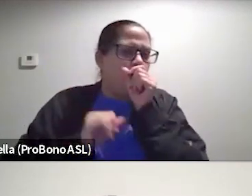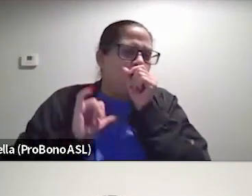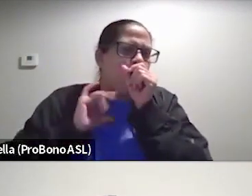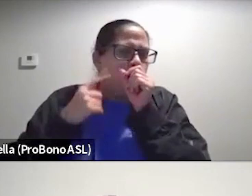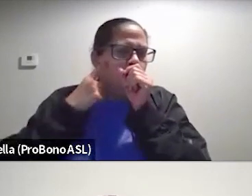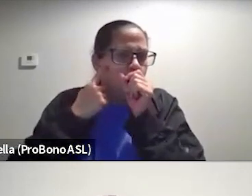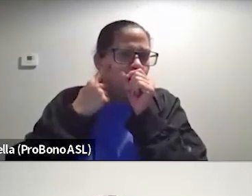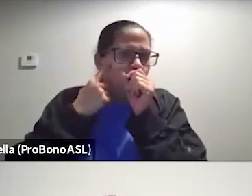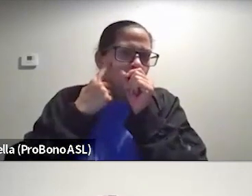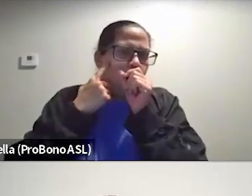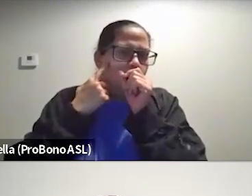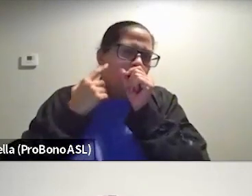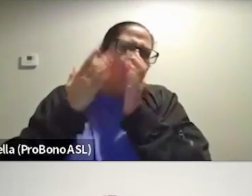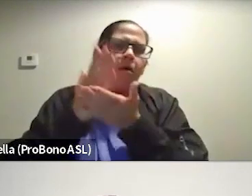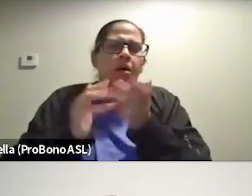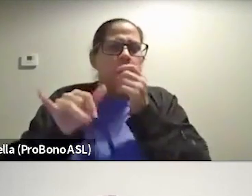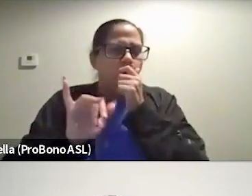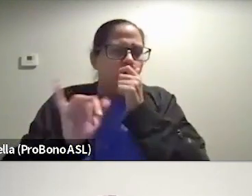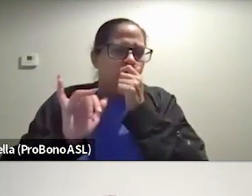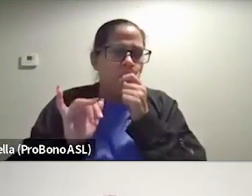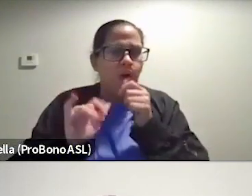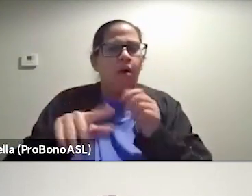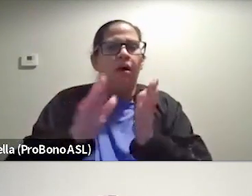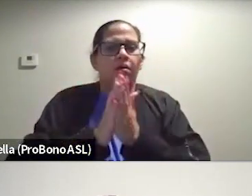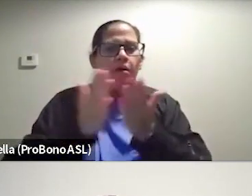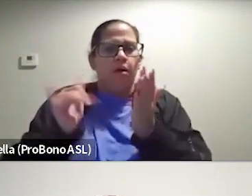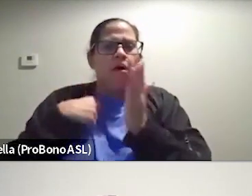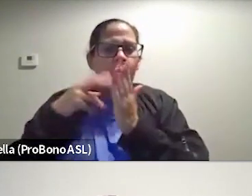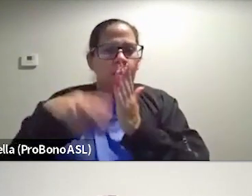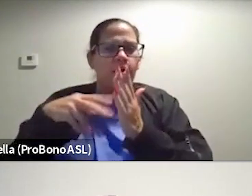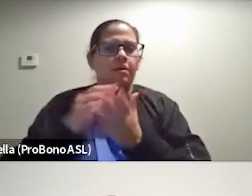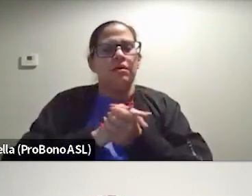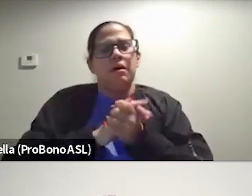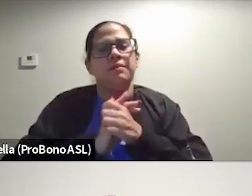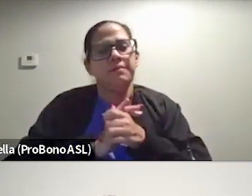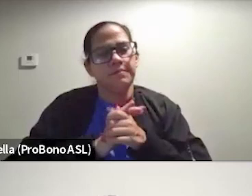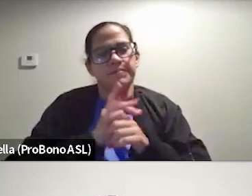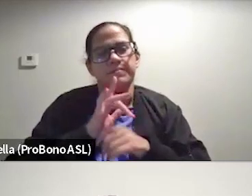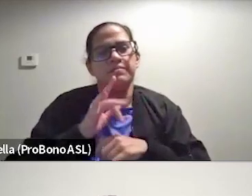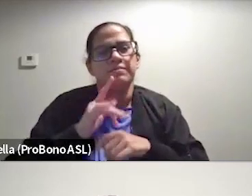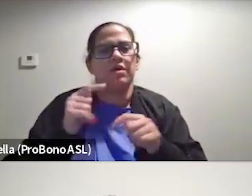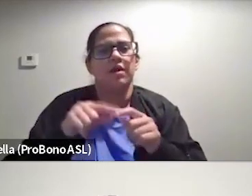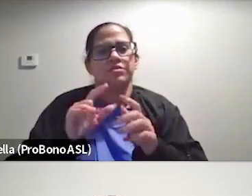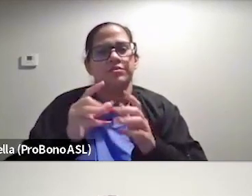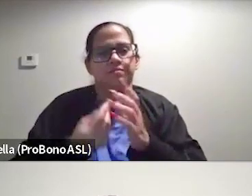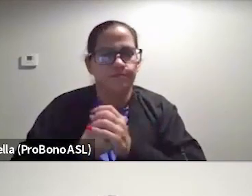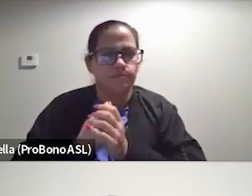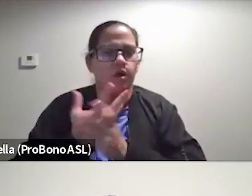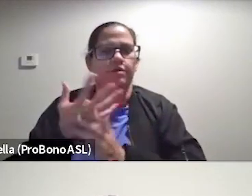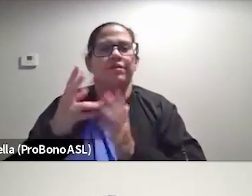for me, part of that is also the books that I read. So I've really tried to cultivate reading